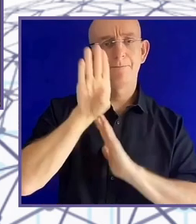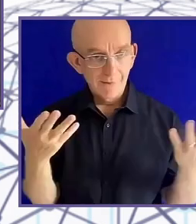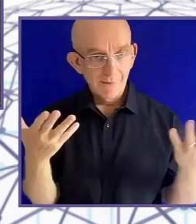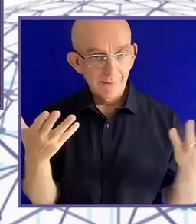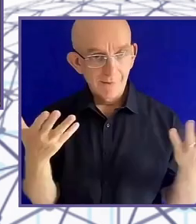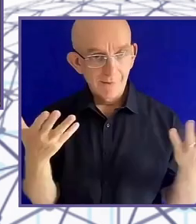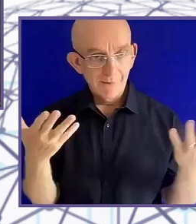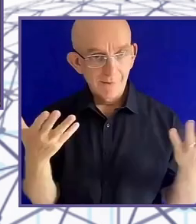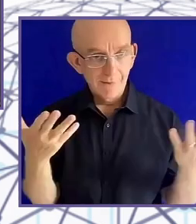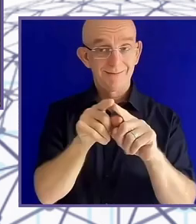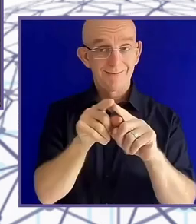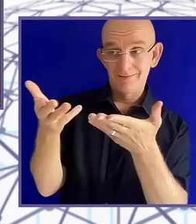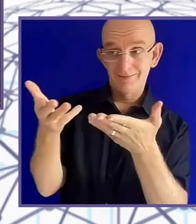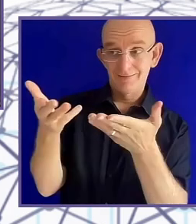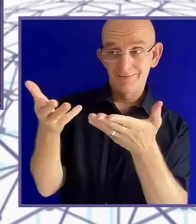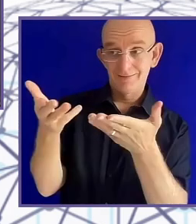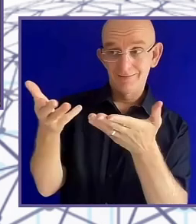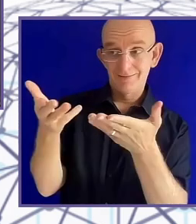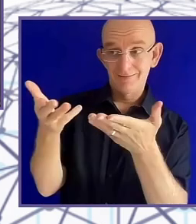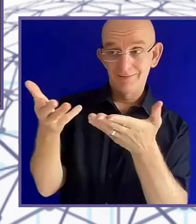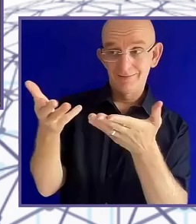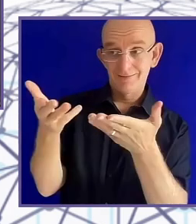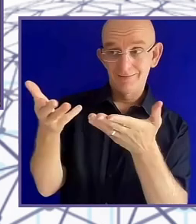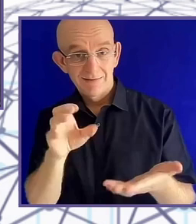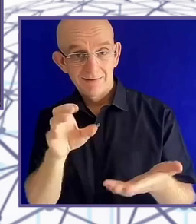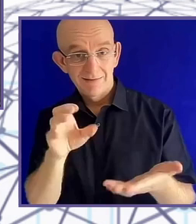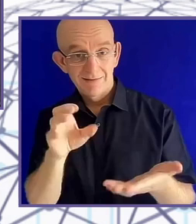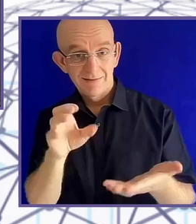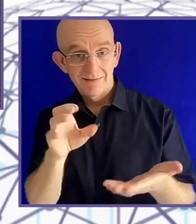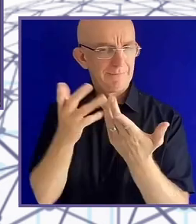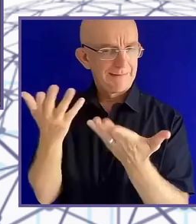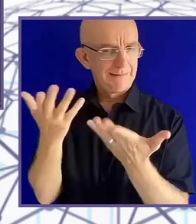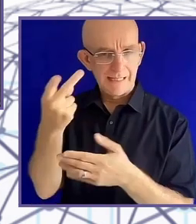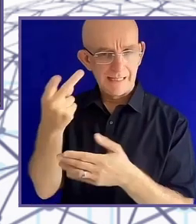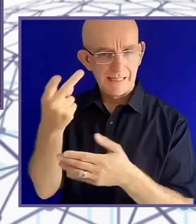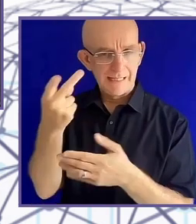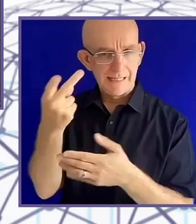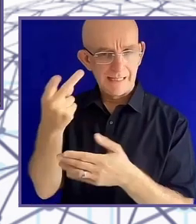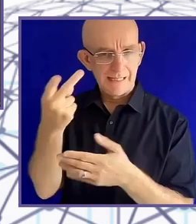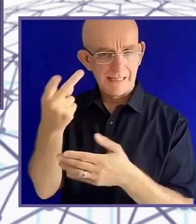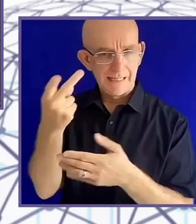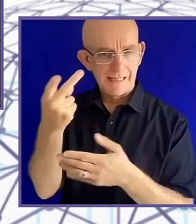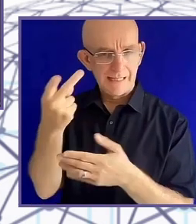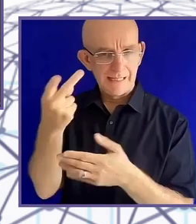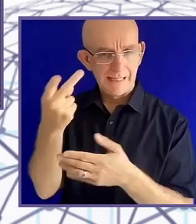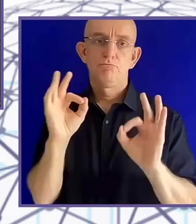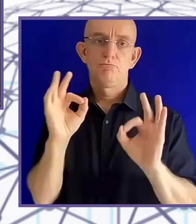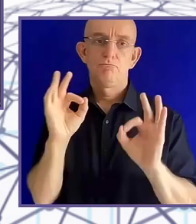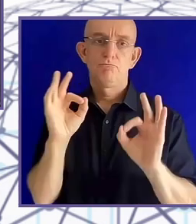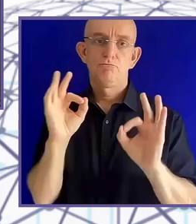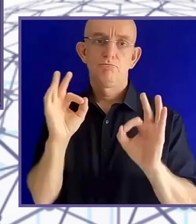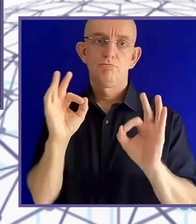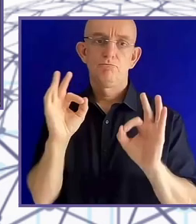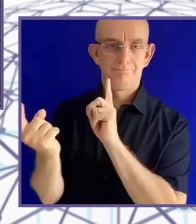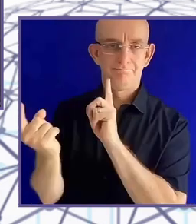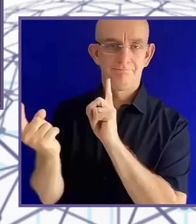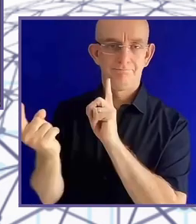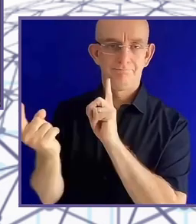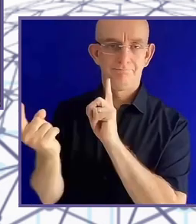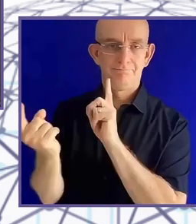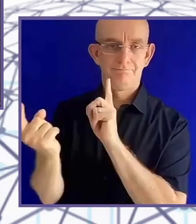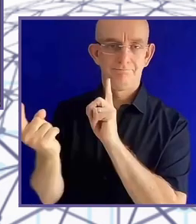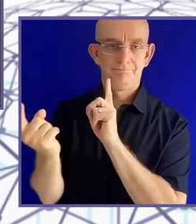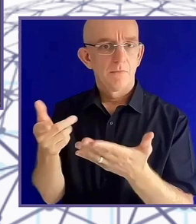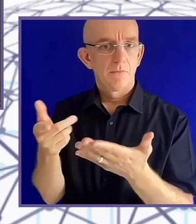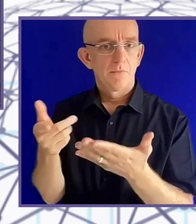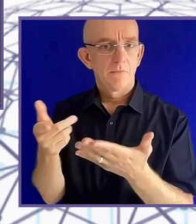realized nobody cares how much force is going through their shoulder. Literally nobody. Maybe,